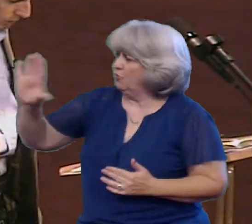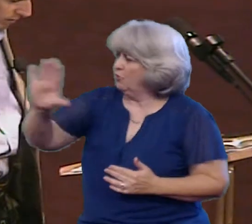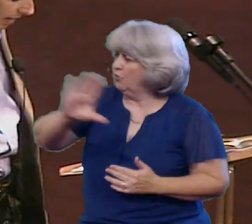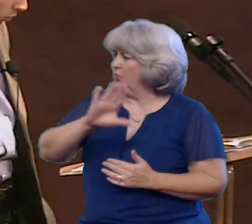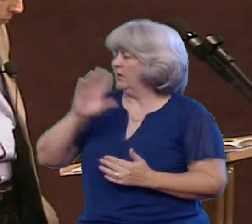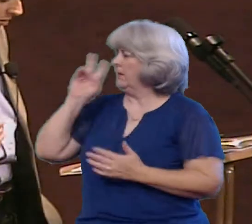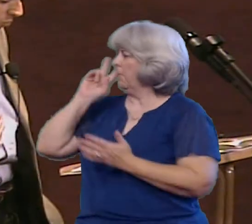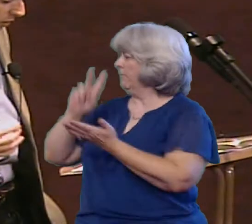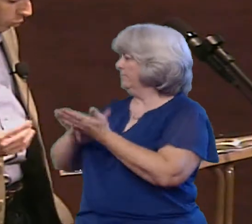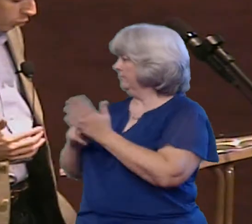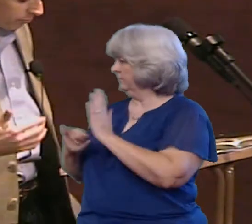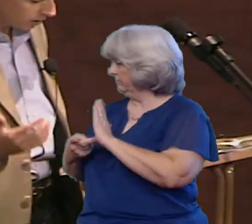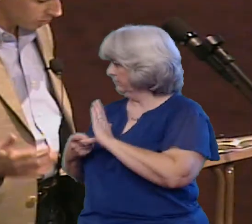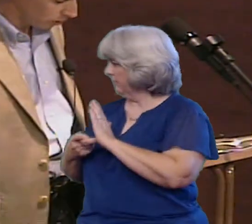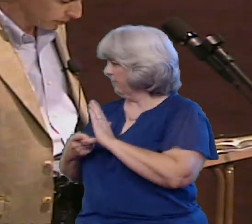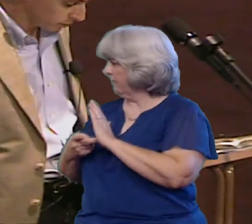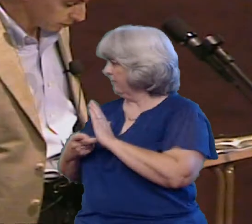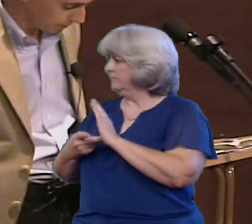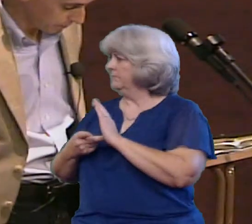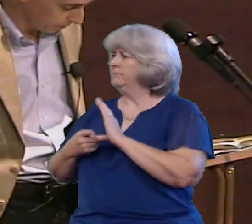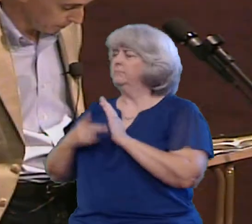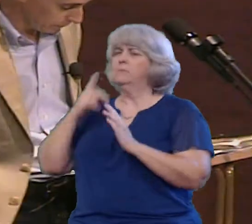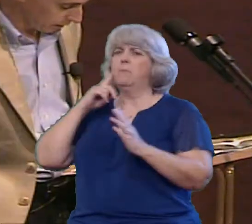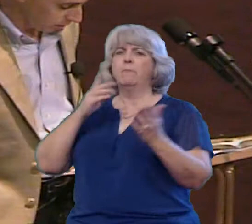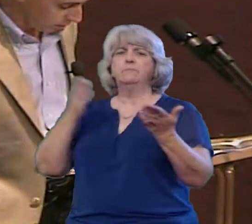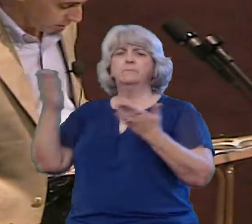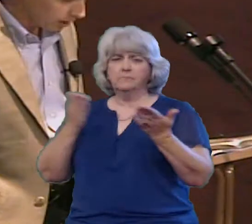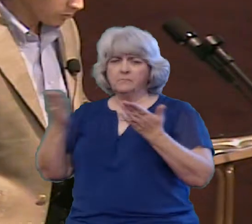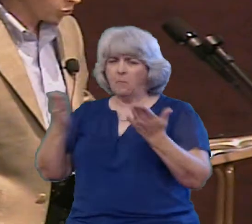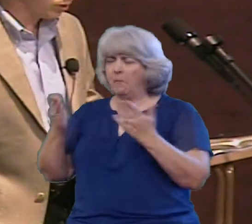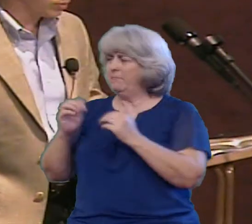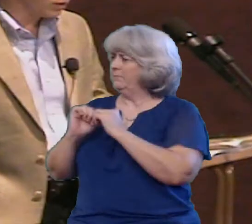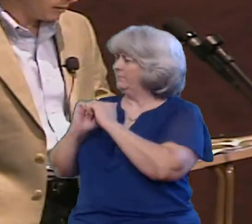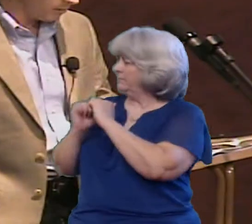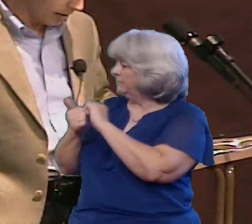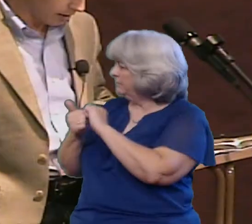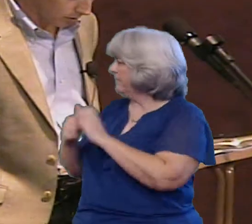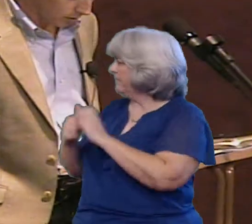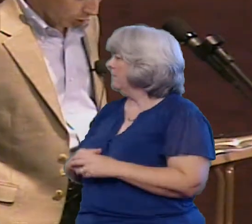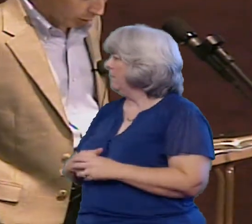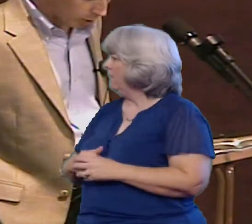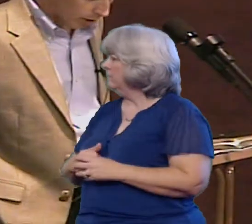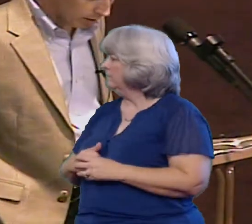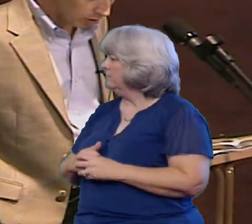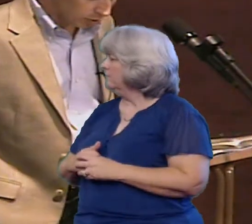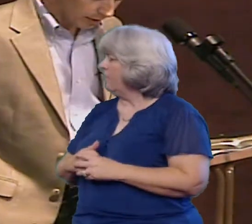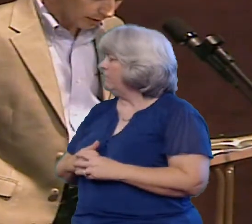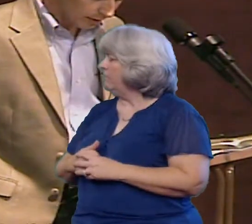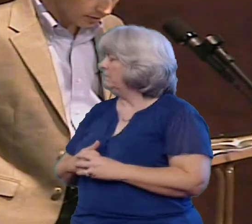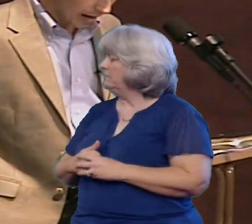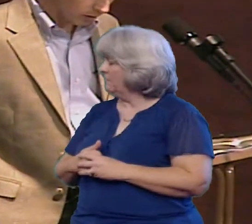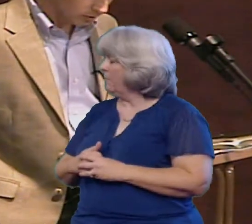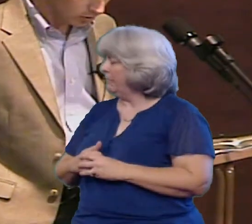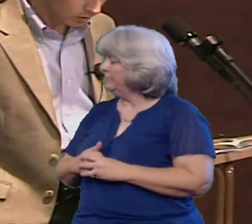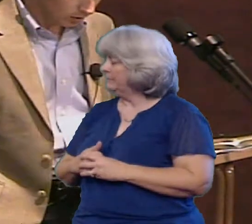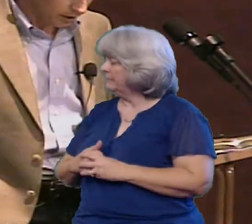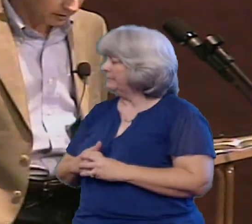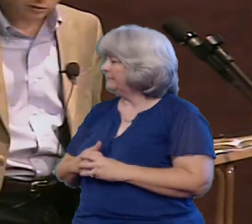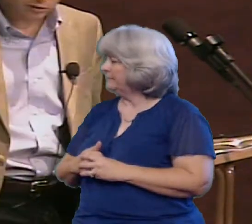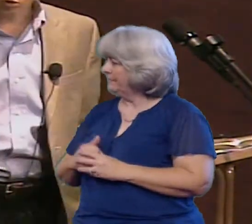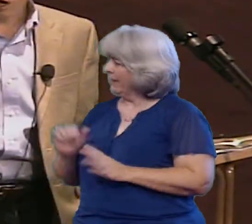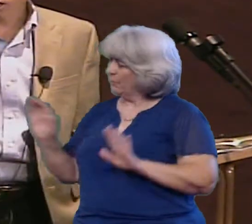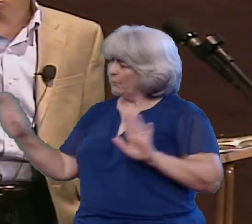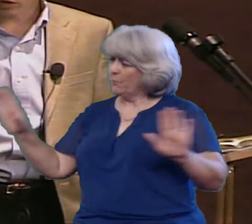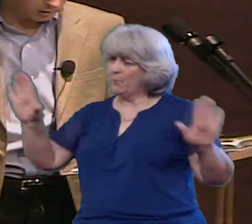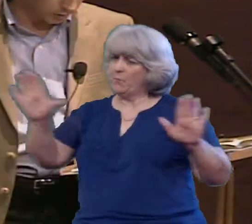See, how can we best be used for his service? See, I truly believe that we were created to use our gifts and talents To